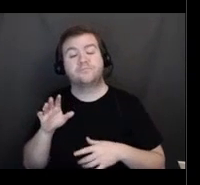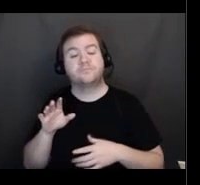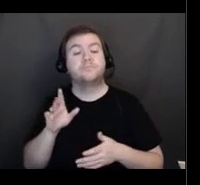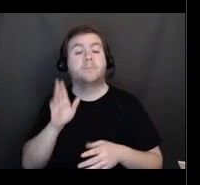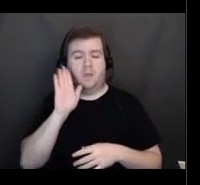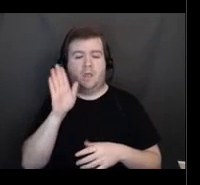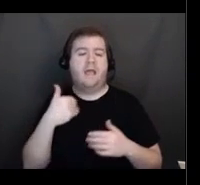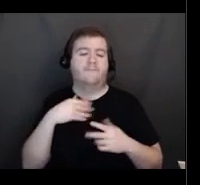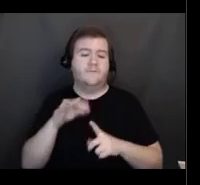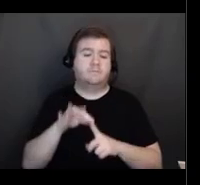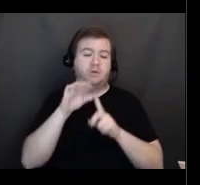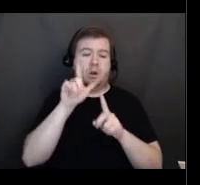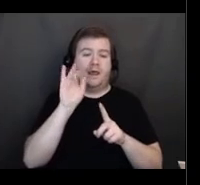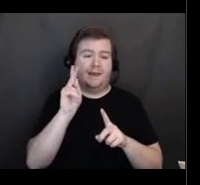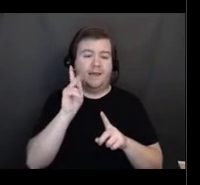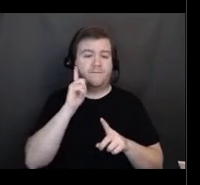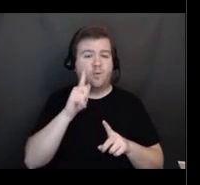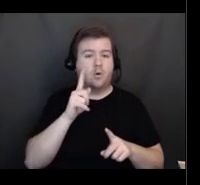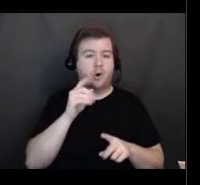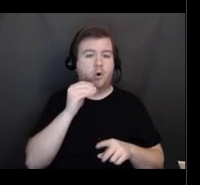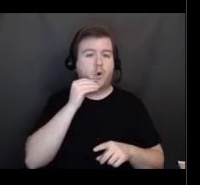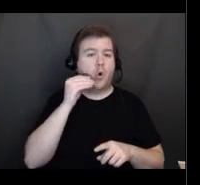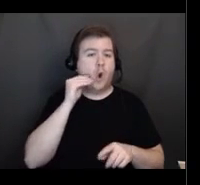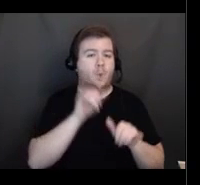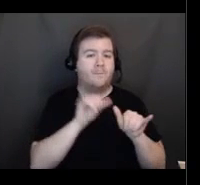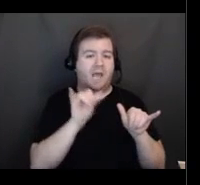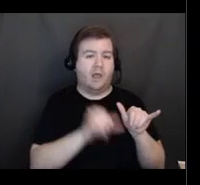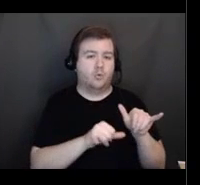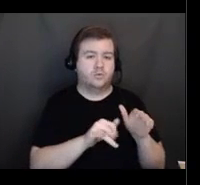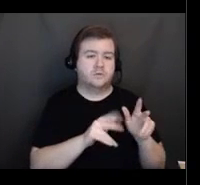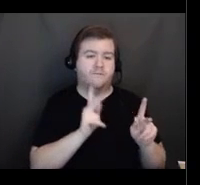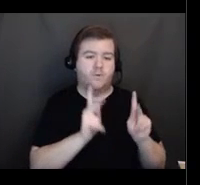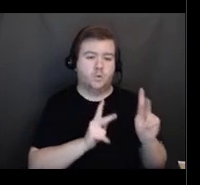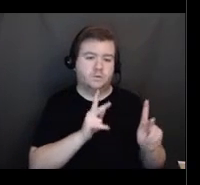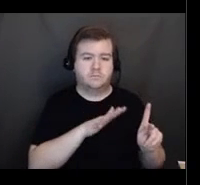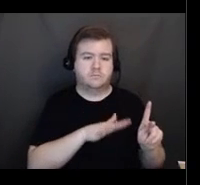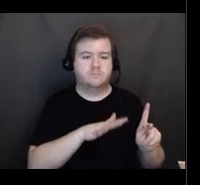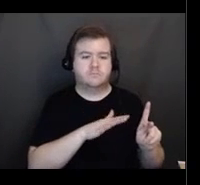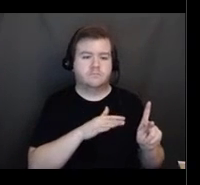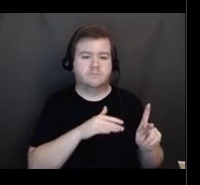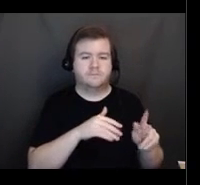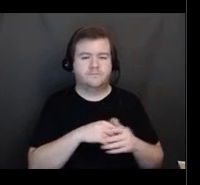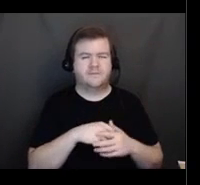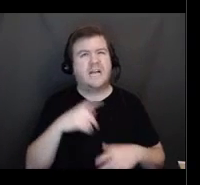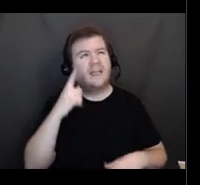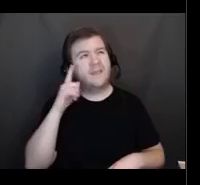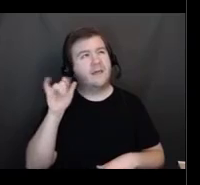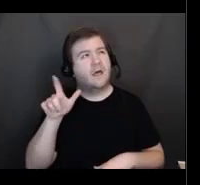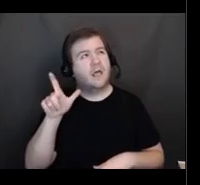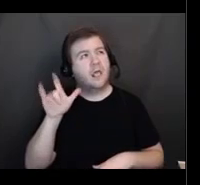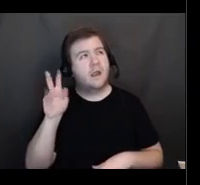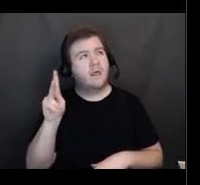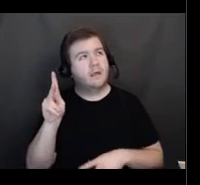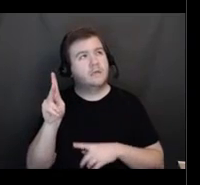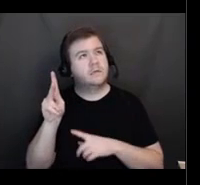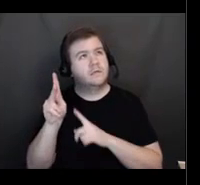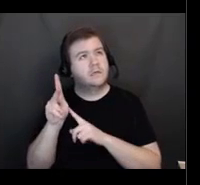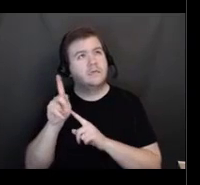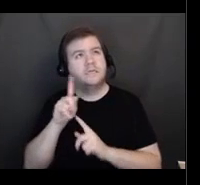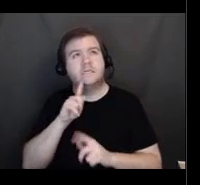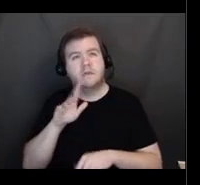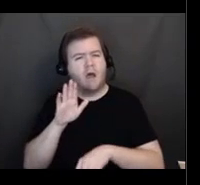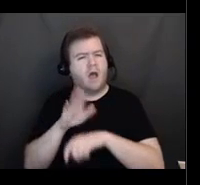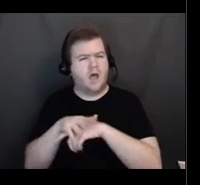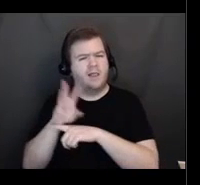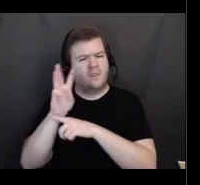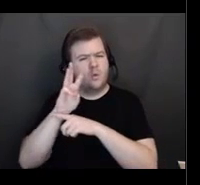is a, a link on the, I think it might be right on the site. If you